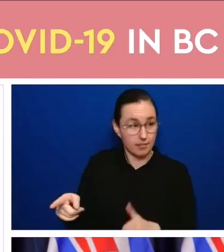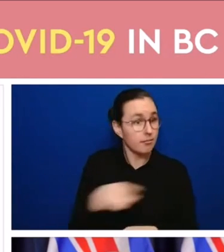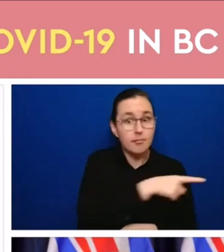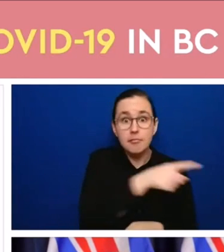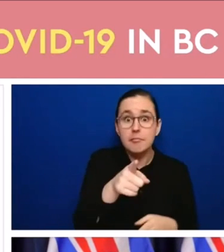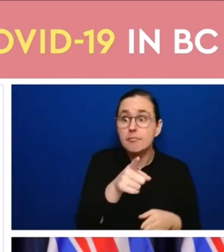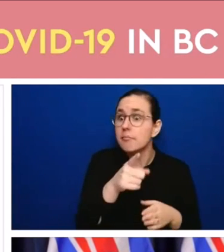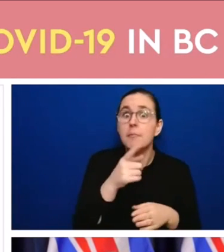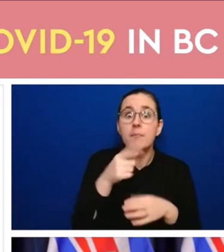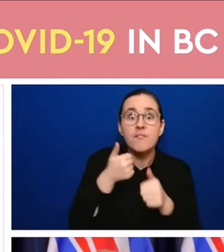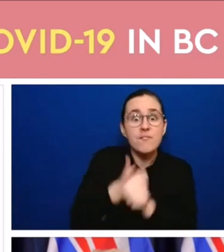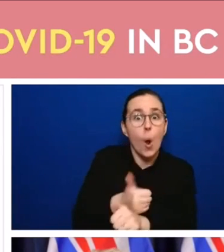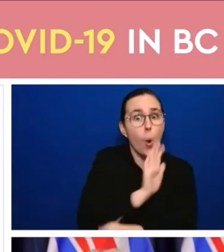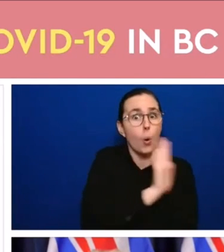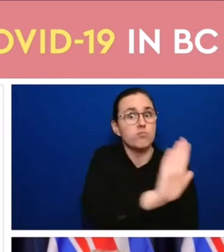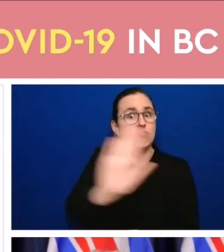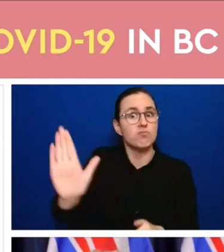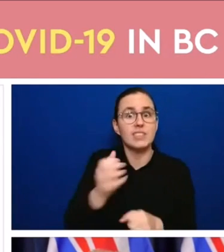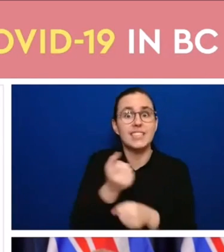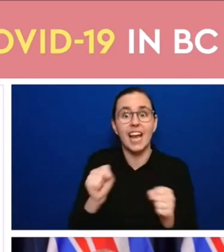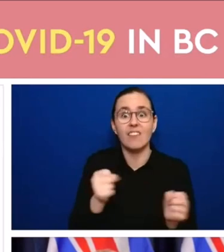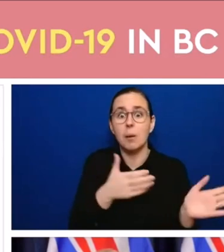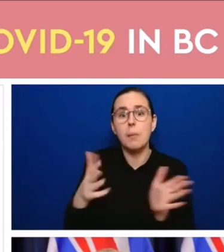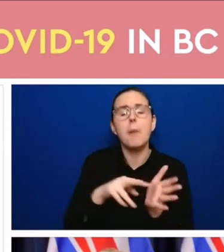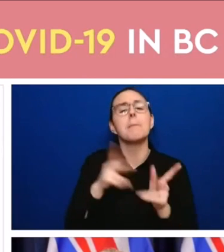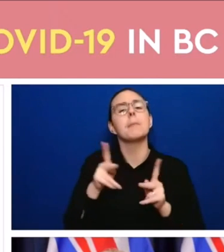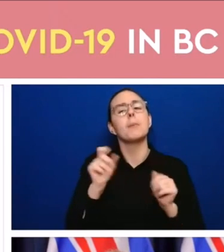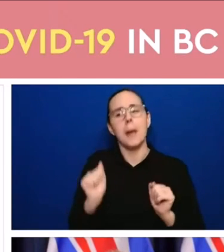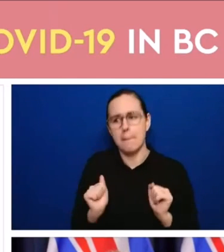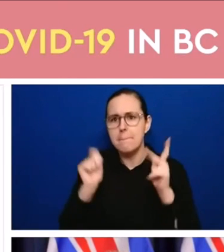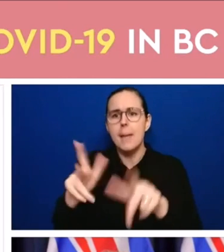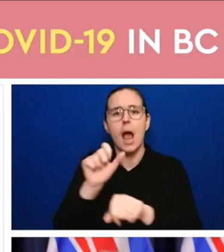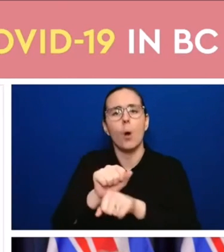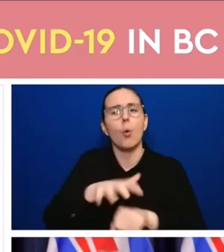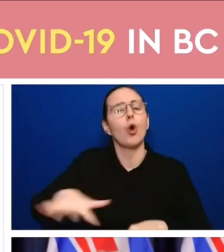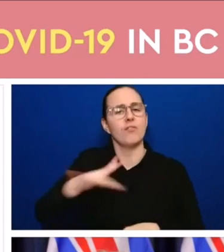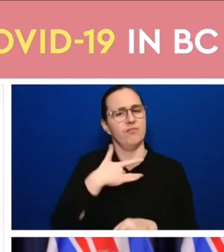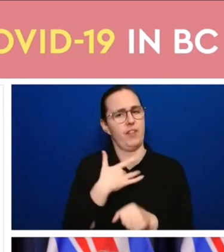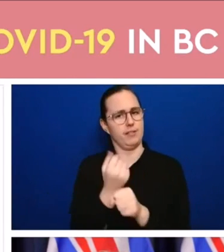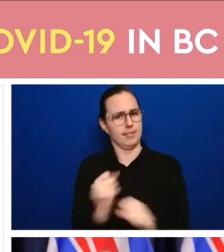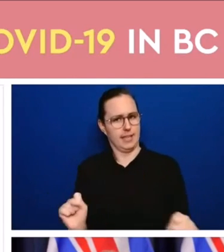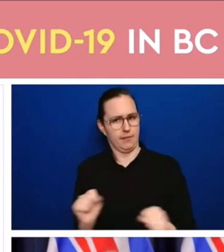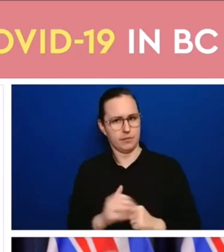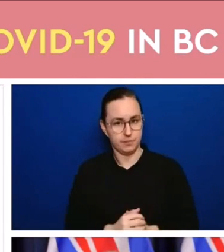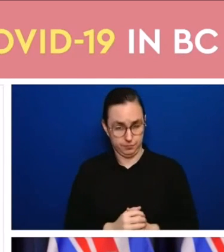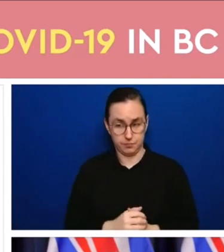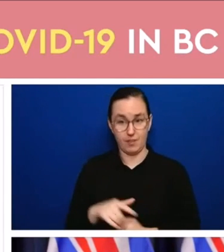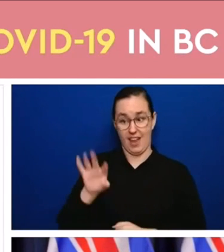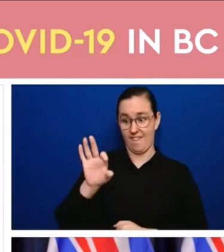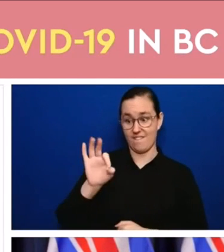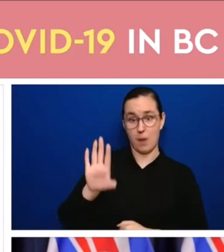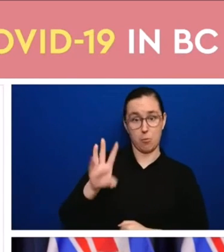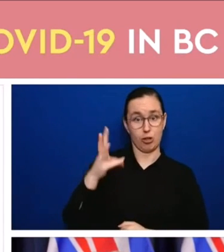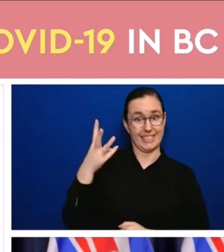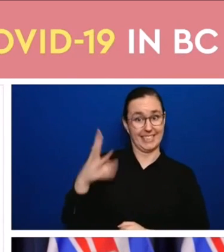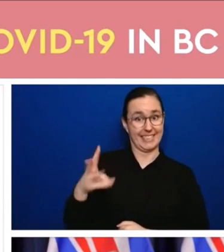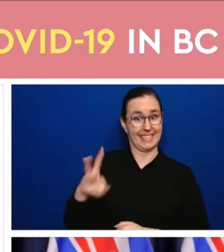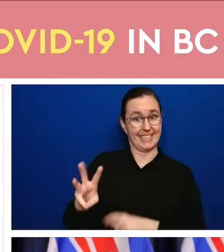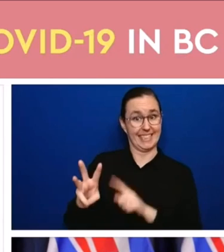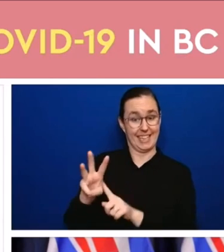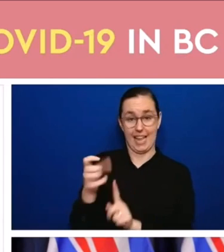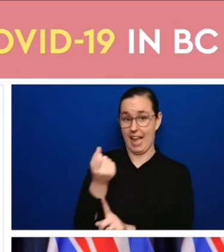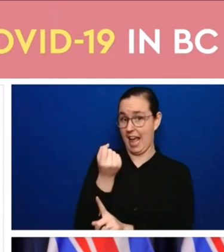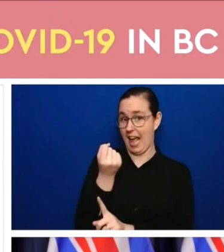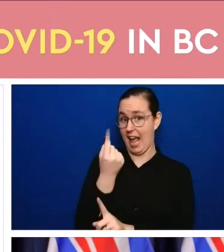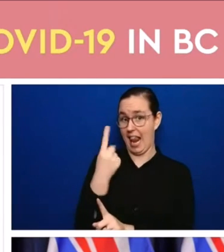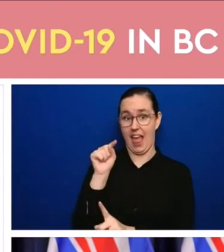workplaces and then starting on February 16th at 11.59pm in the next slide we will